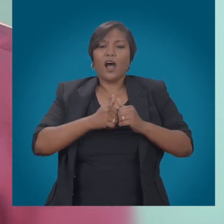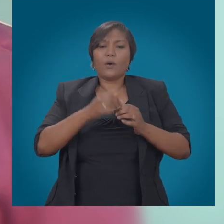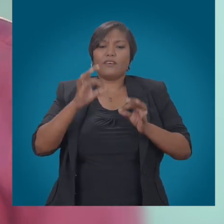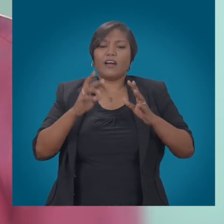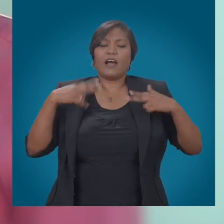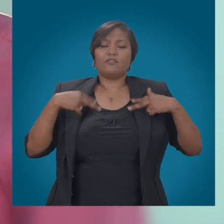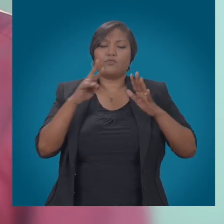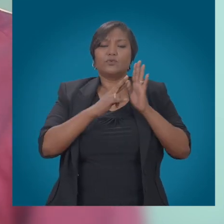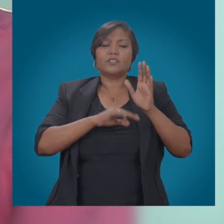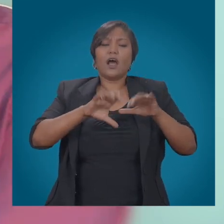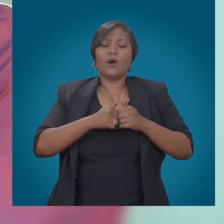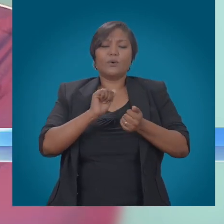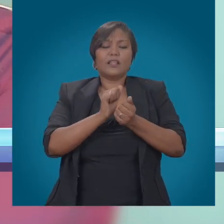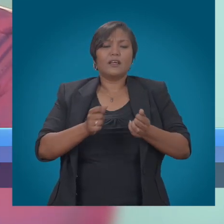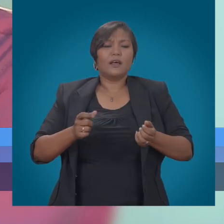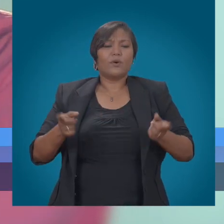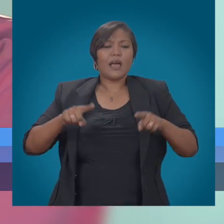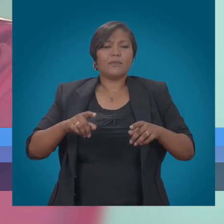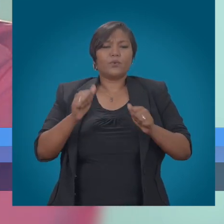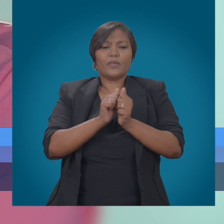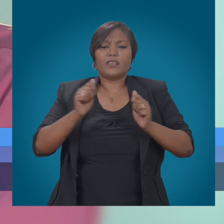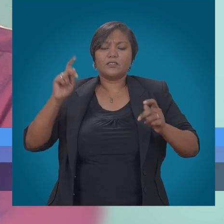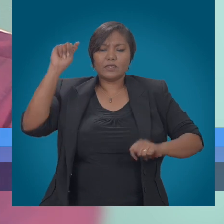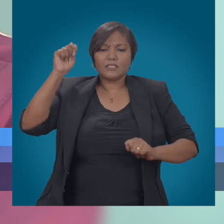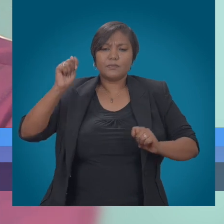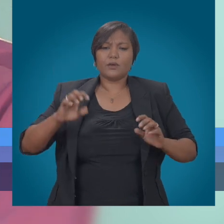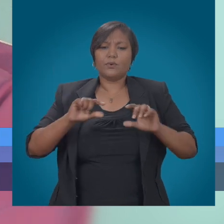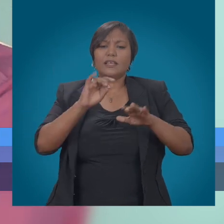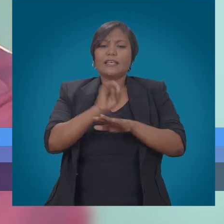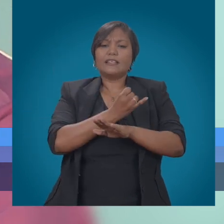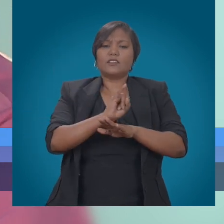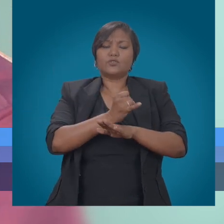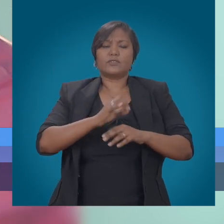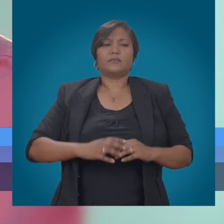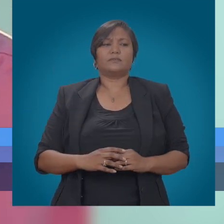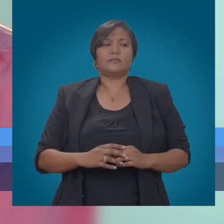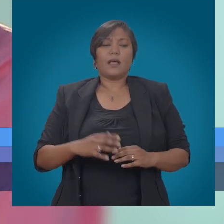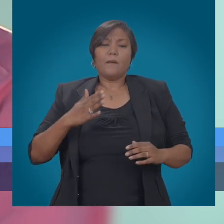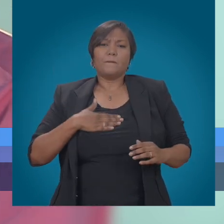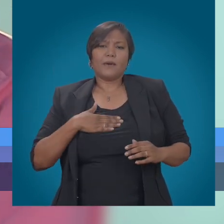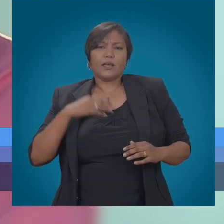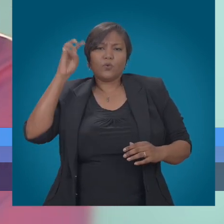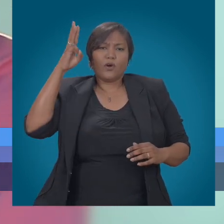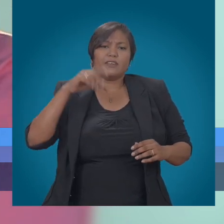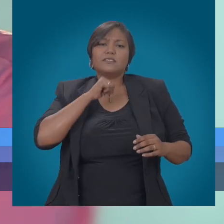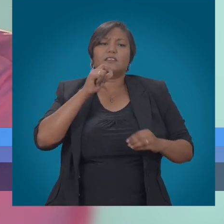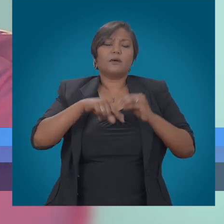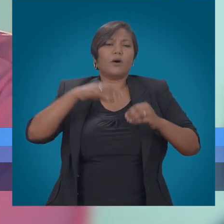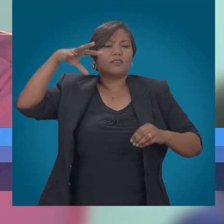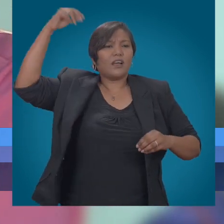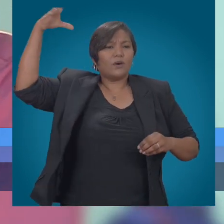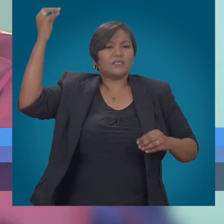IT industry in Trinidad and Tobago. You see, my biggest concern with this is not so much the foreign, over-the-top services provider,